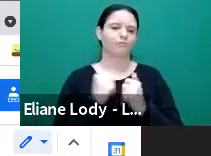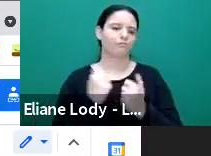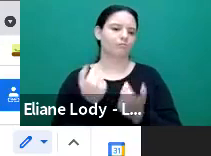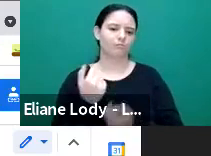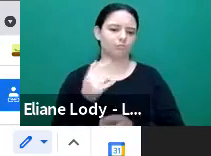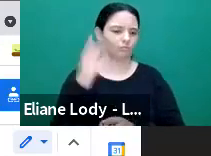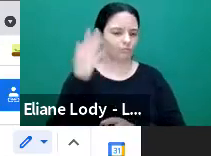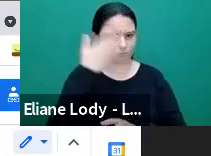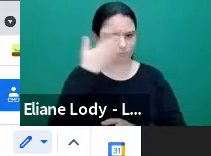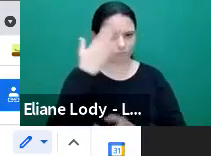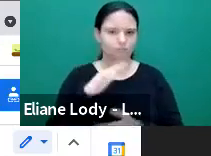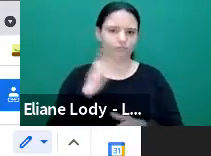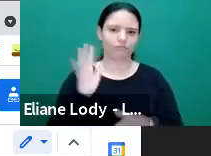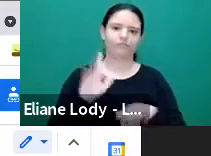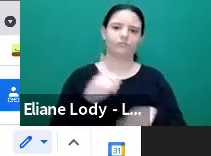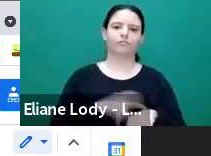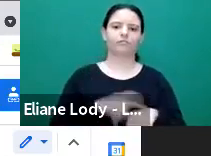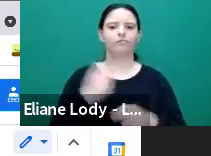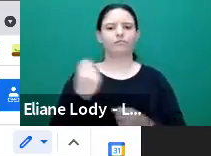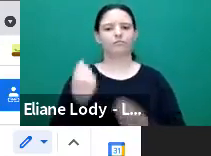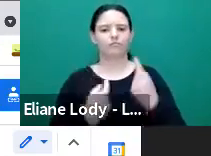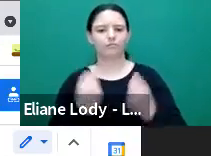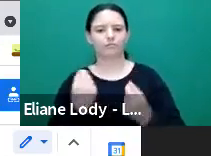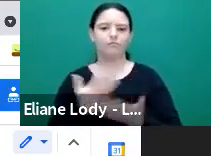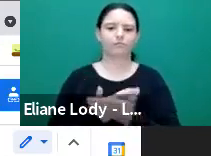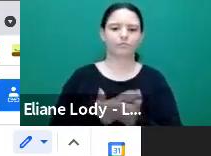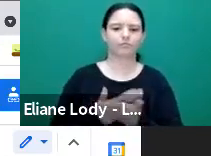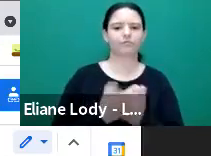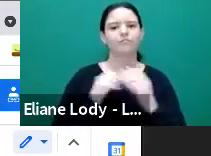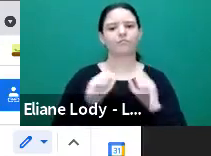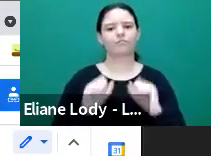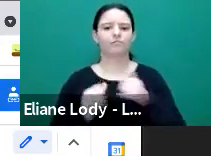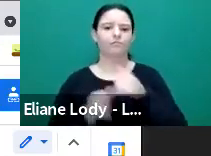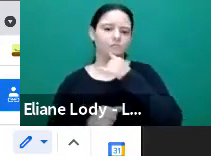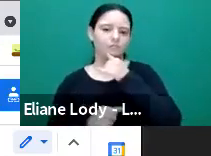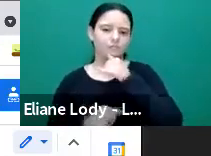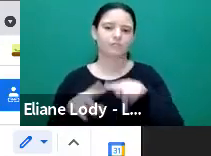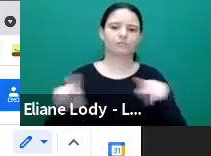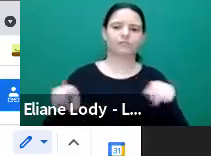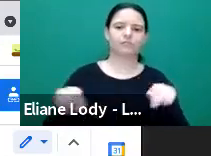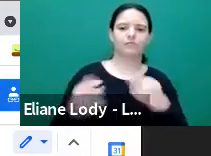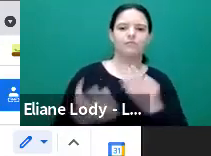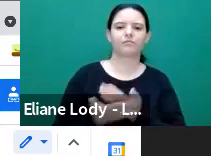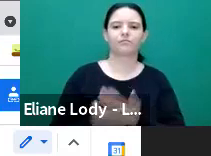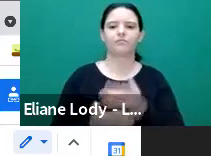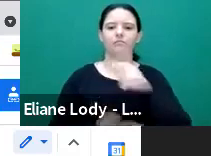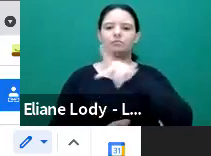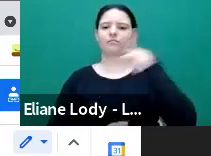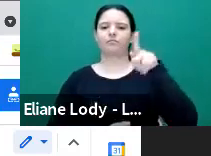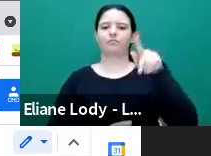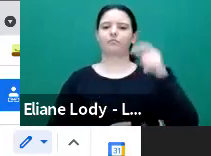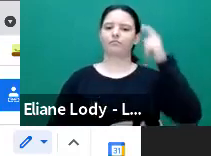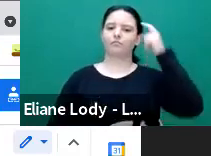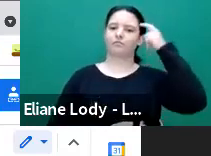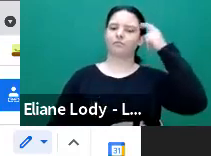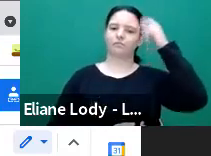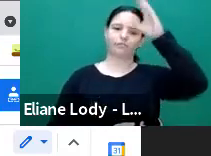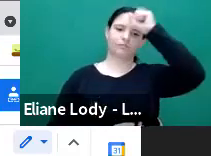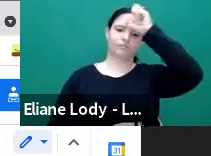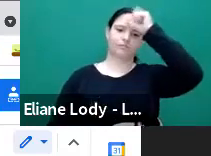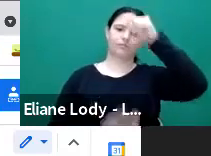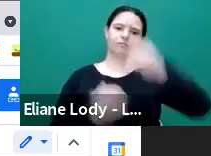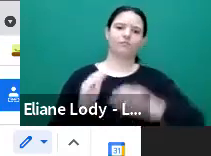in class can give the teacher an idea of how learning is unfolding. So I would like to hear from you. How